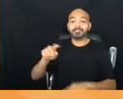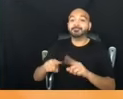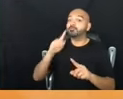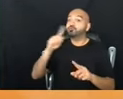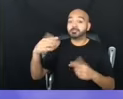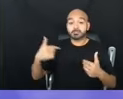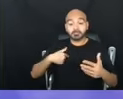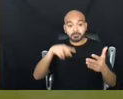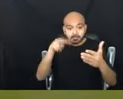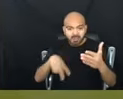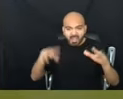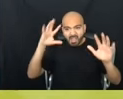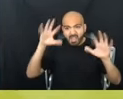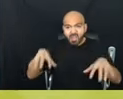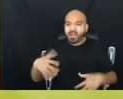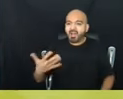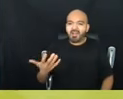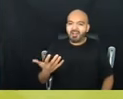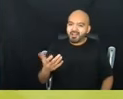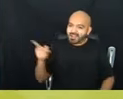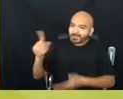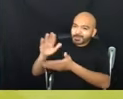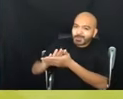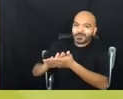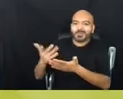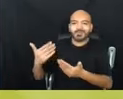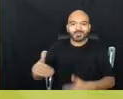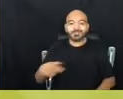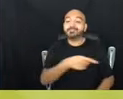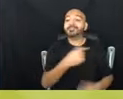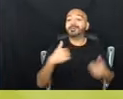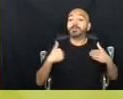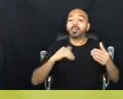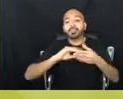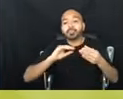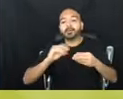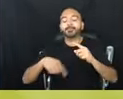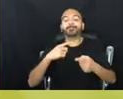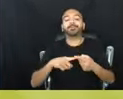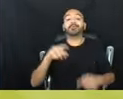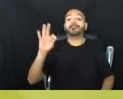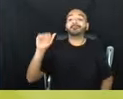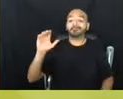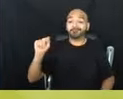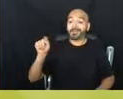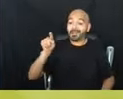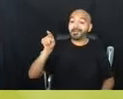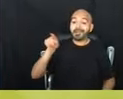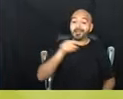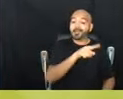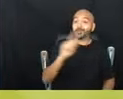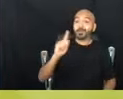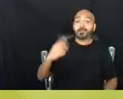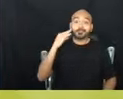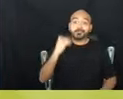stunning to me when I first heard about it. When I first heard them talking about the fact that the place that was the